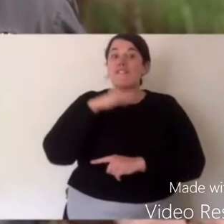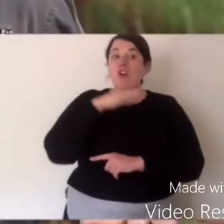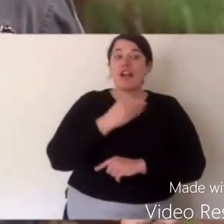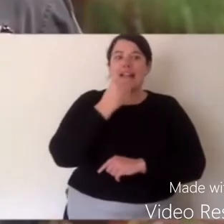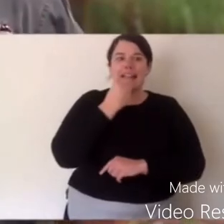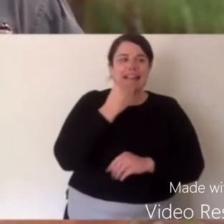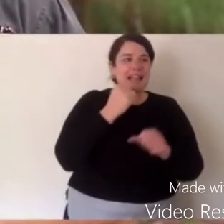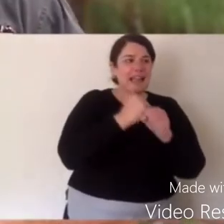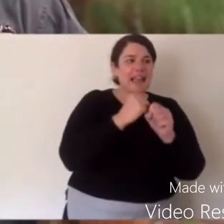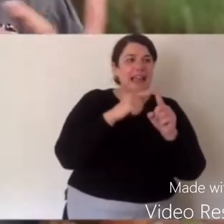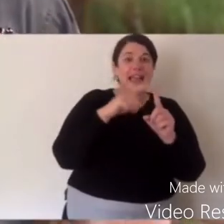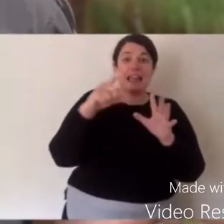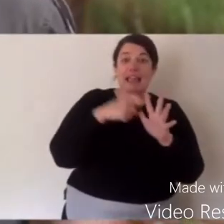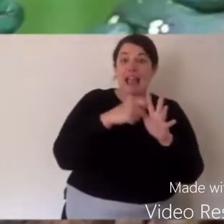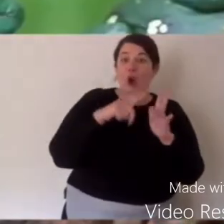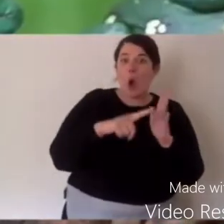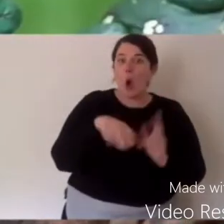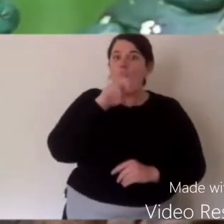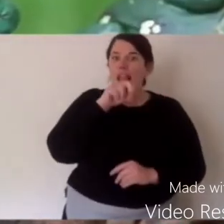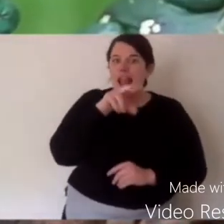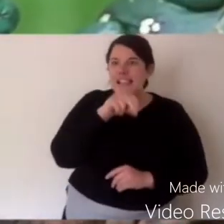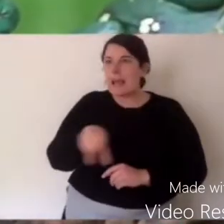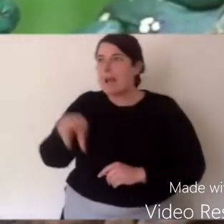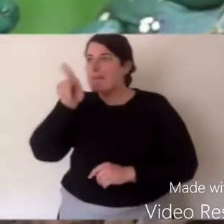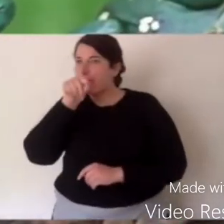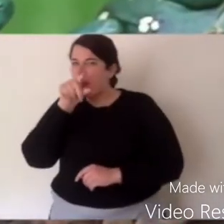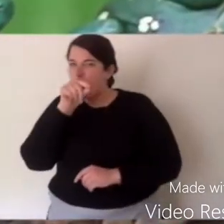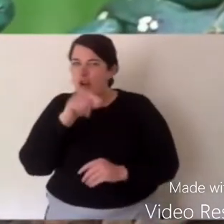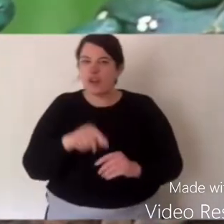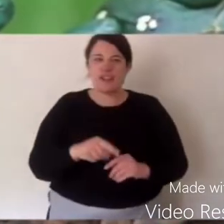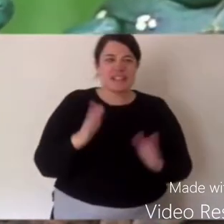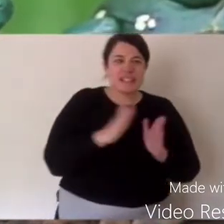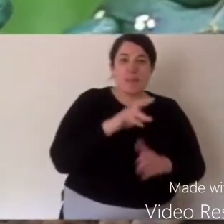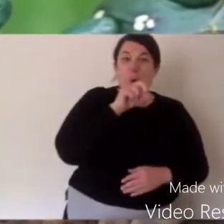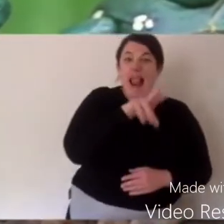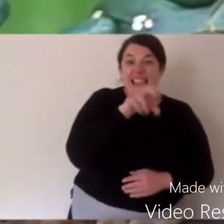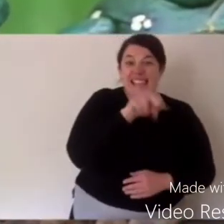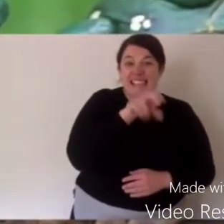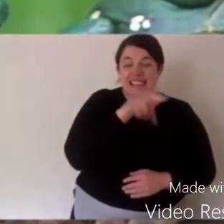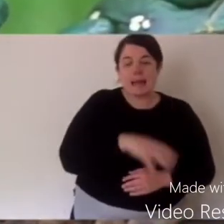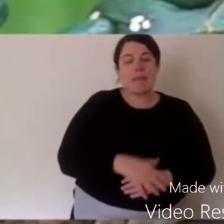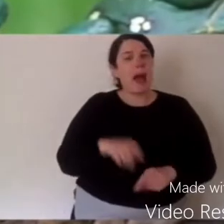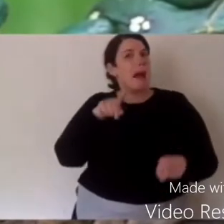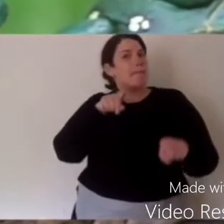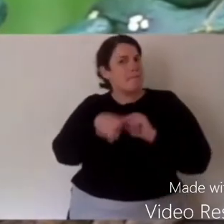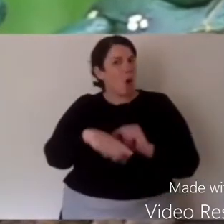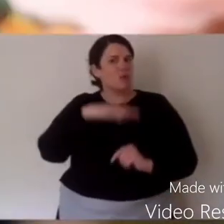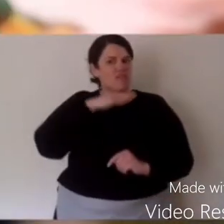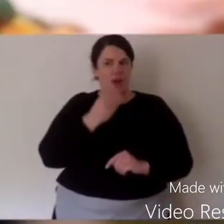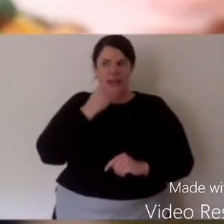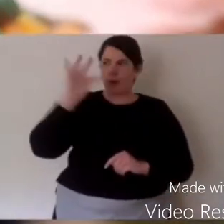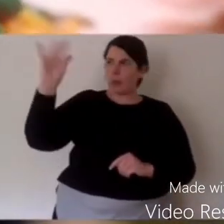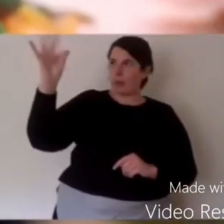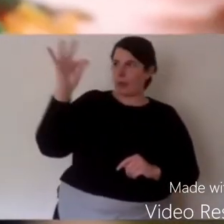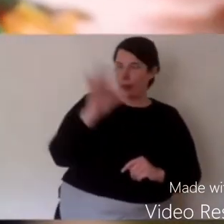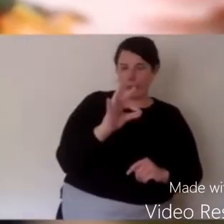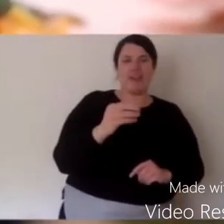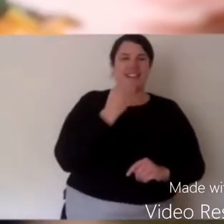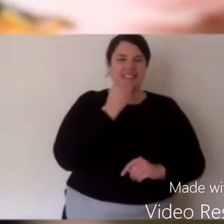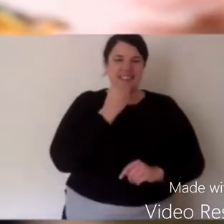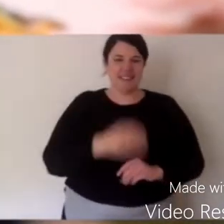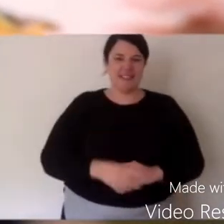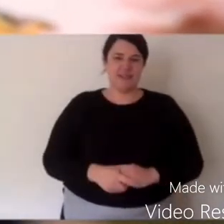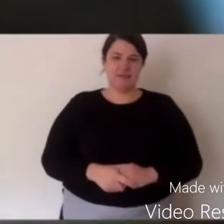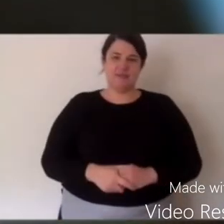the big tree frogs can eat things like geckos, or lizards, or small mice, or birds. But most of the small frogs, and most frogs, eat a lot of